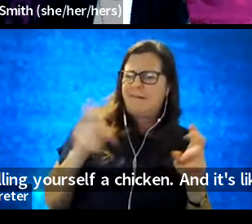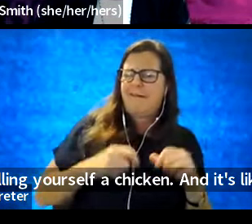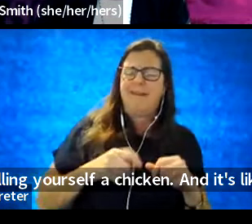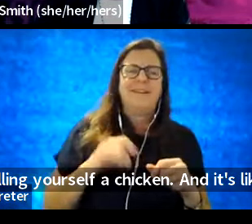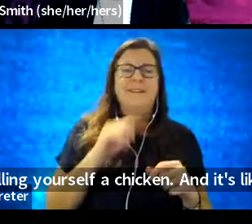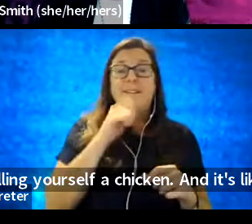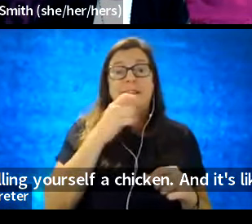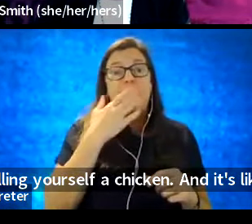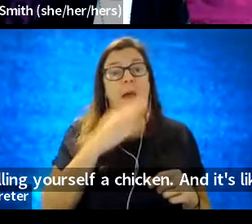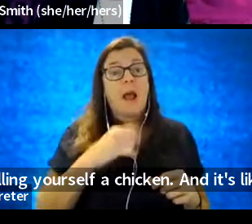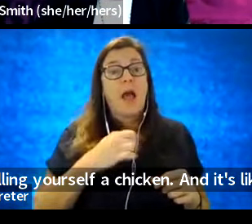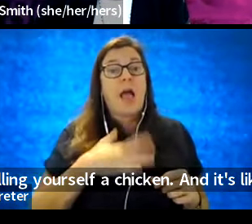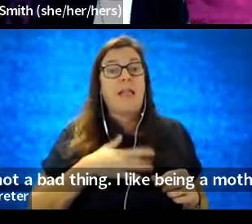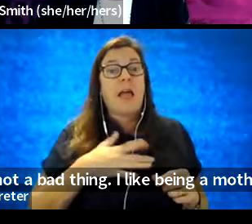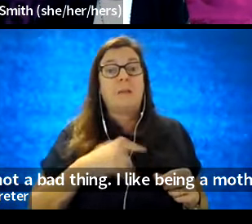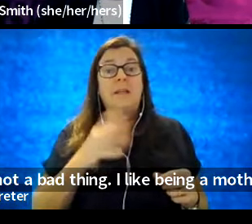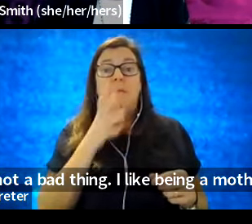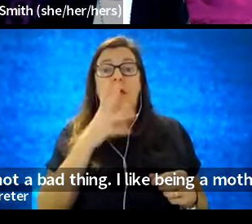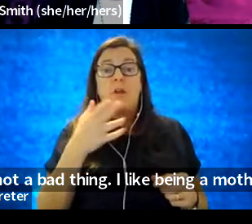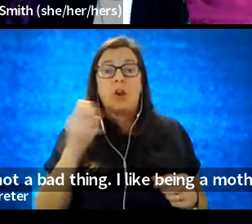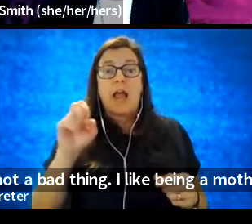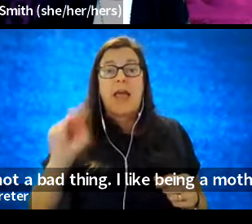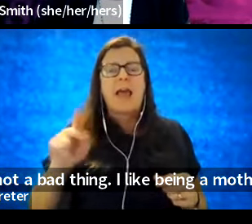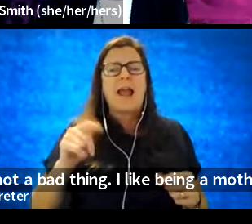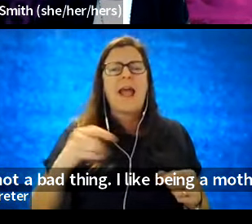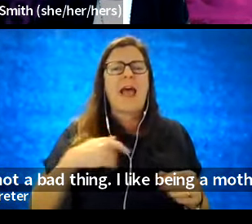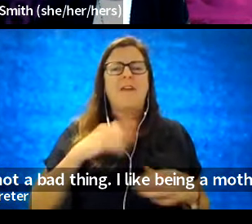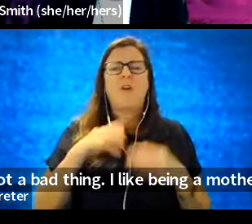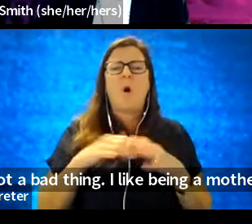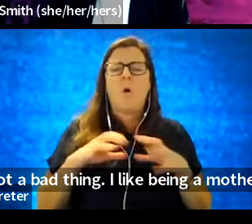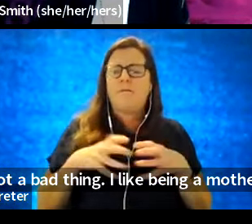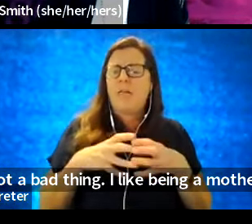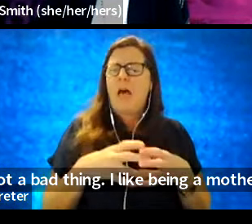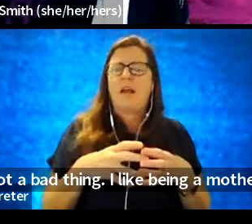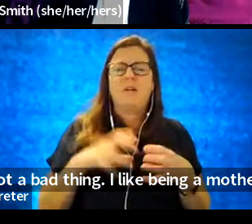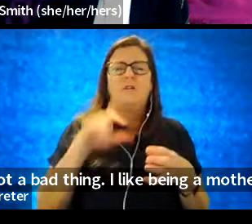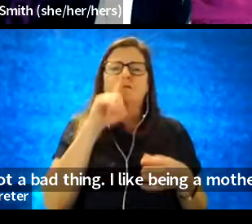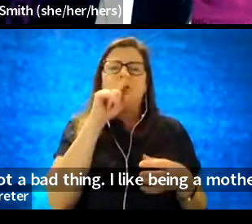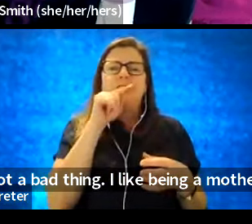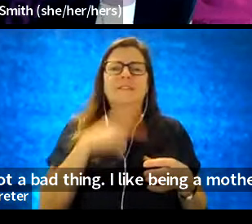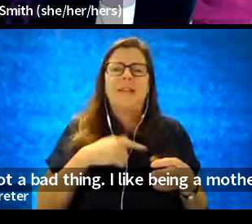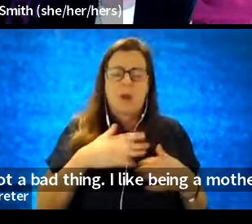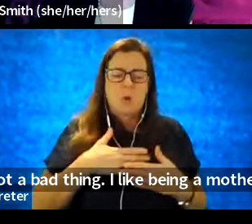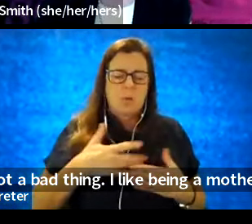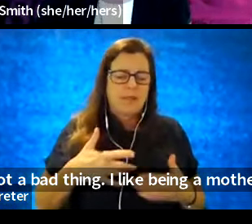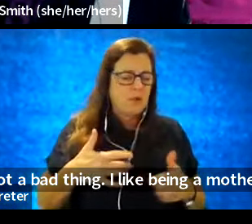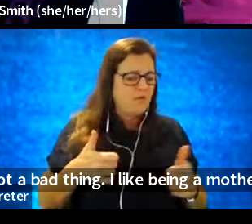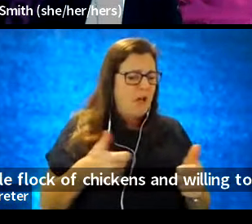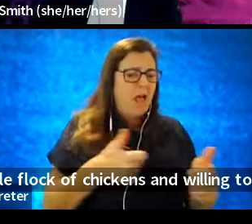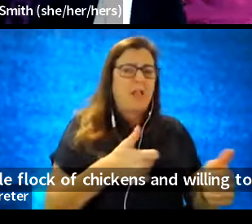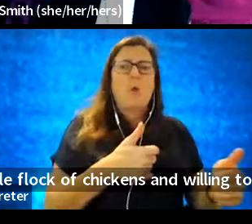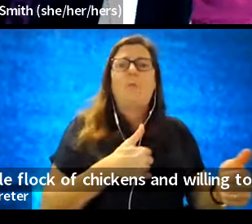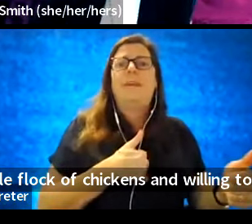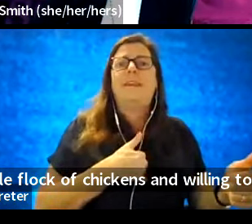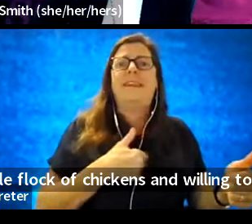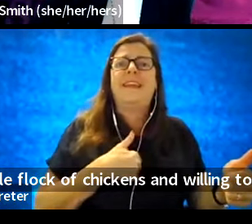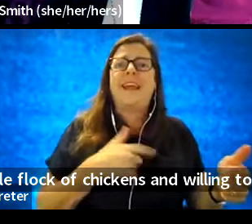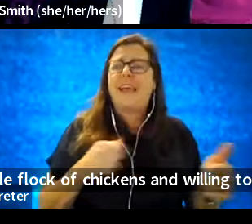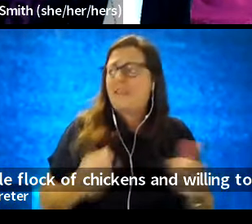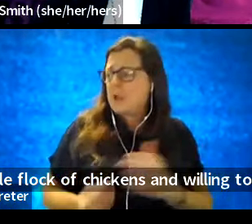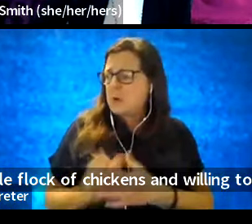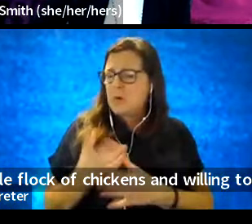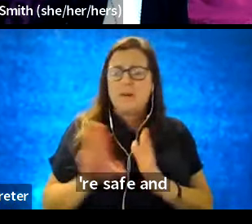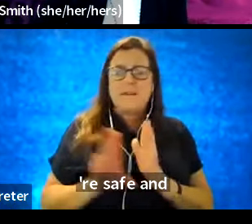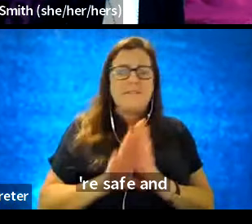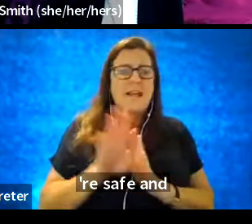I like being a mother hen. I have a whole flock of chicks that are willing to follow me, and they grow, and they develop, and they're safe.